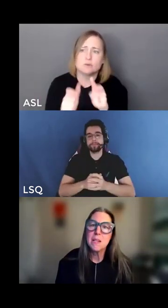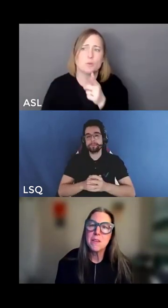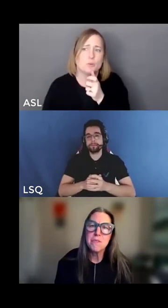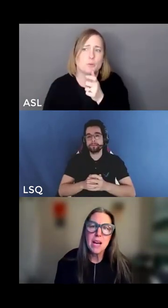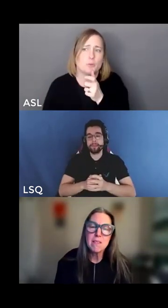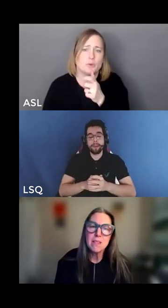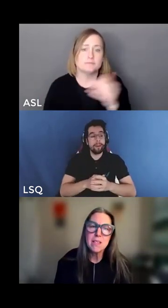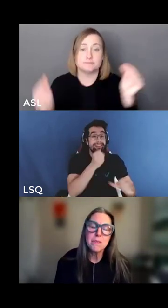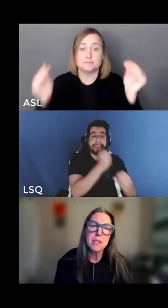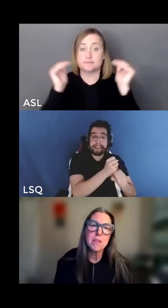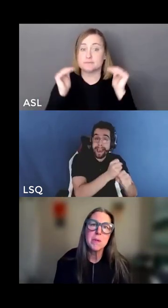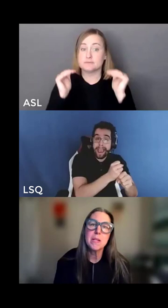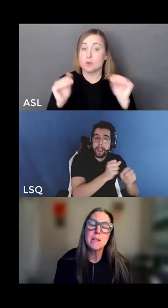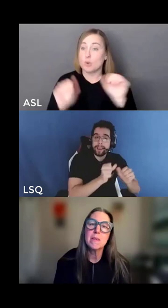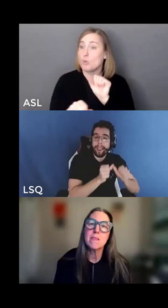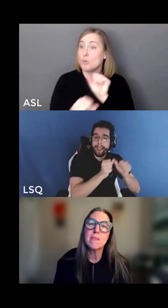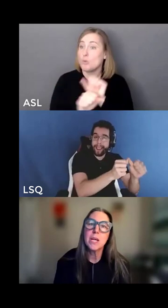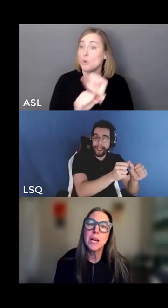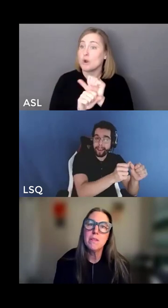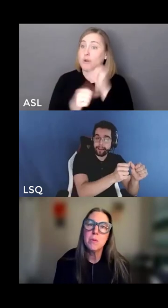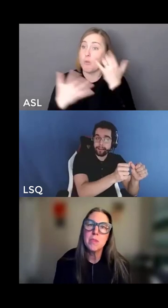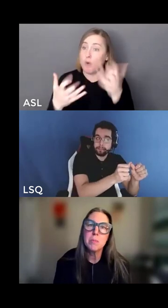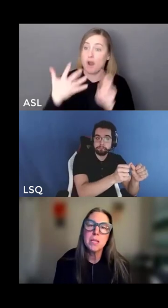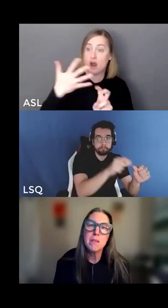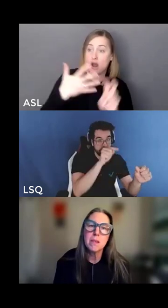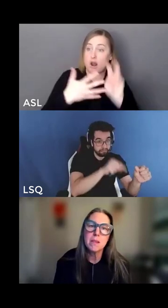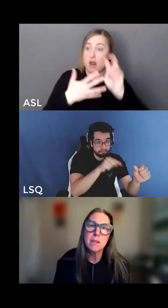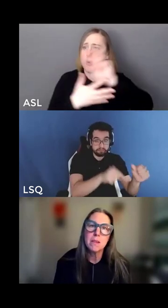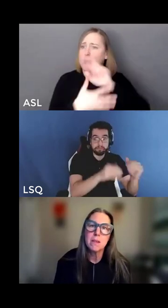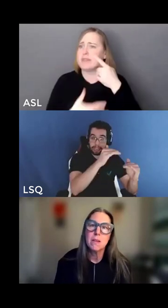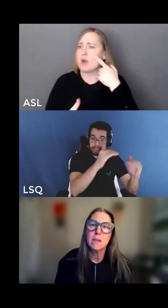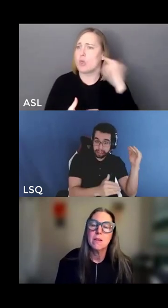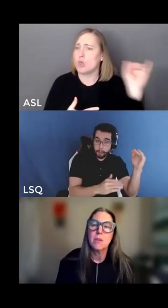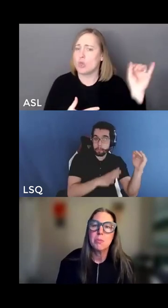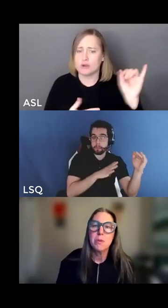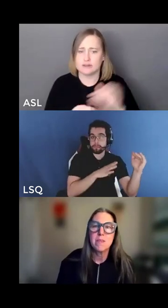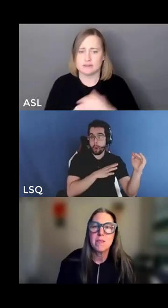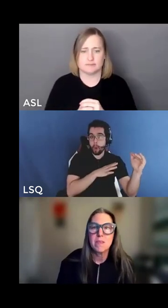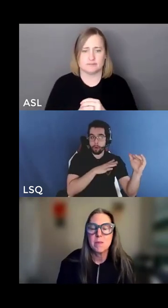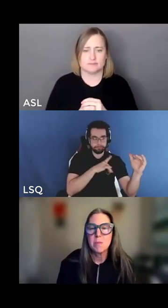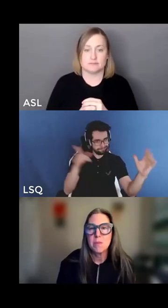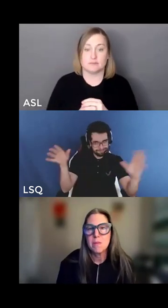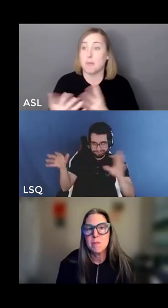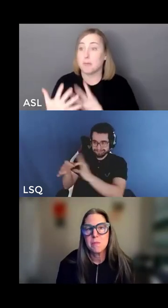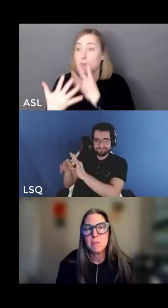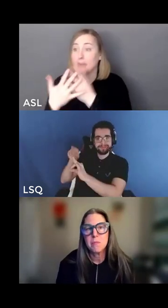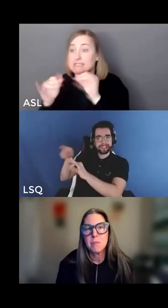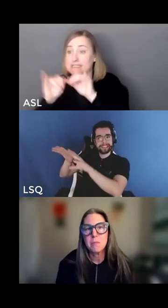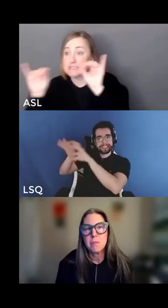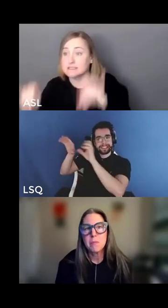and in the vastly different experiences that we have with policing or prison system